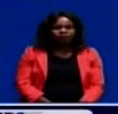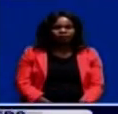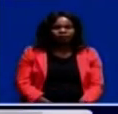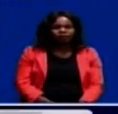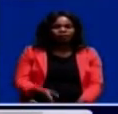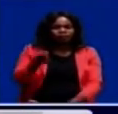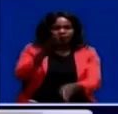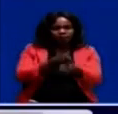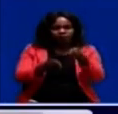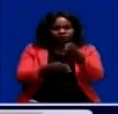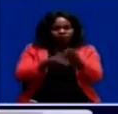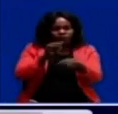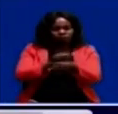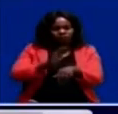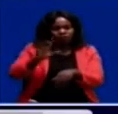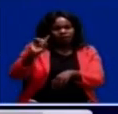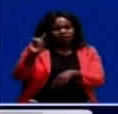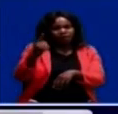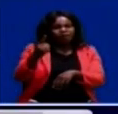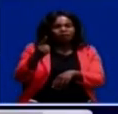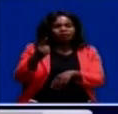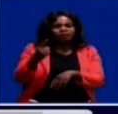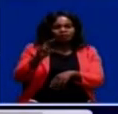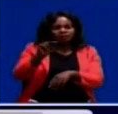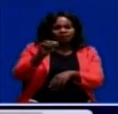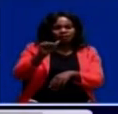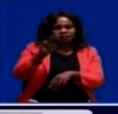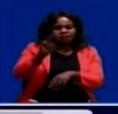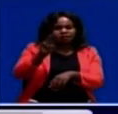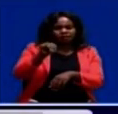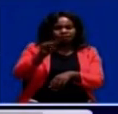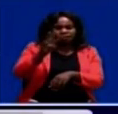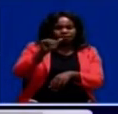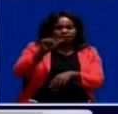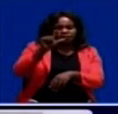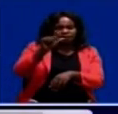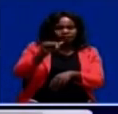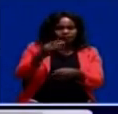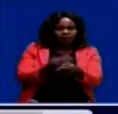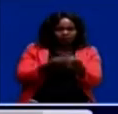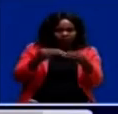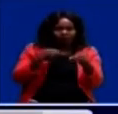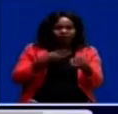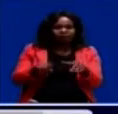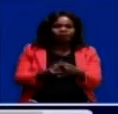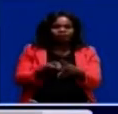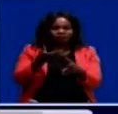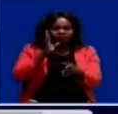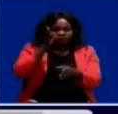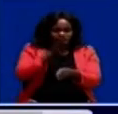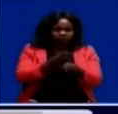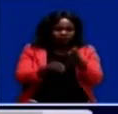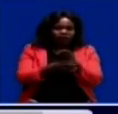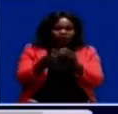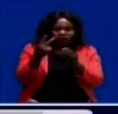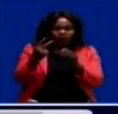Construction works of the first ever Namuala Modern Market have started. The Namuala Modern Market, which will be constructed in